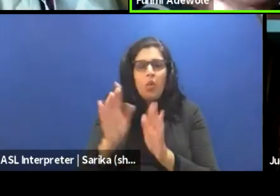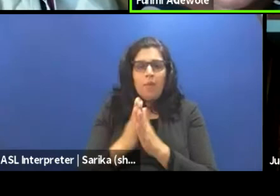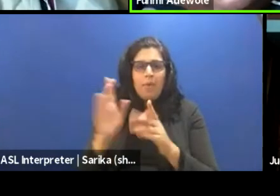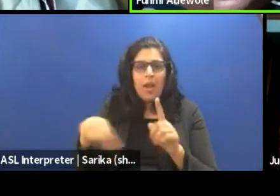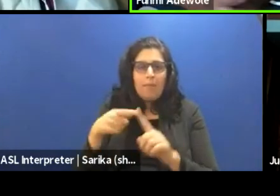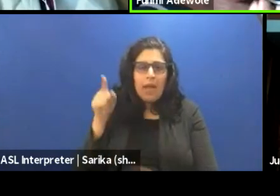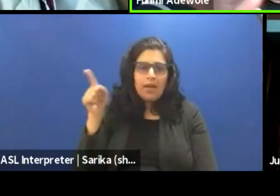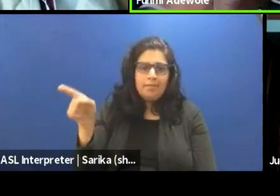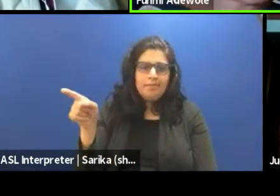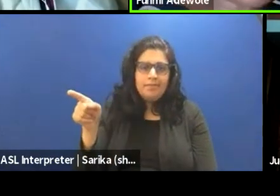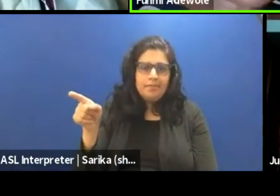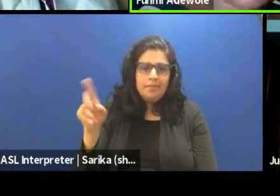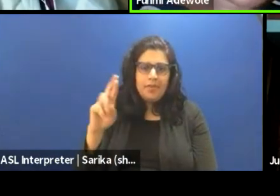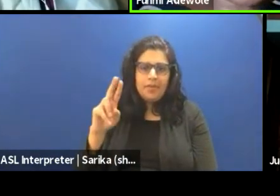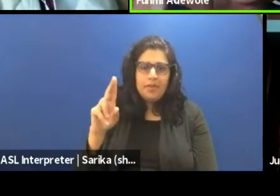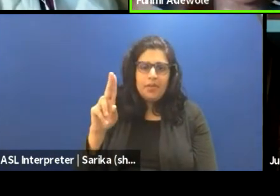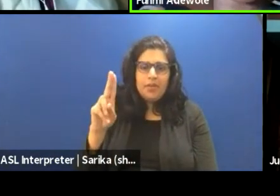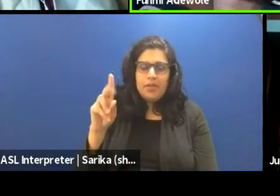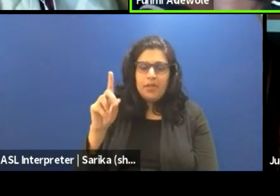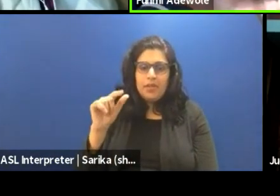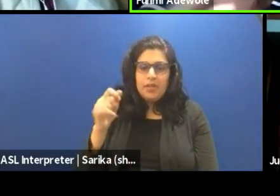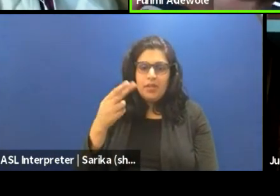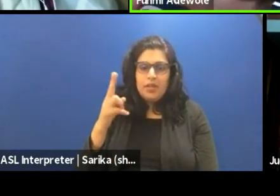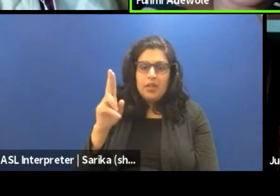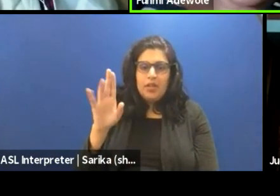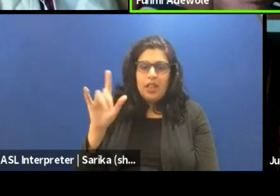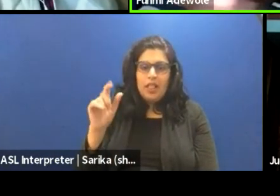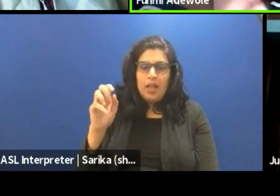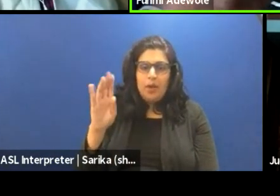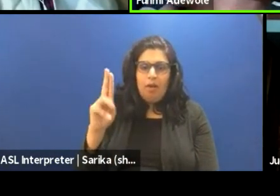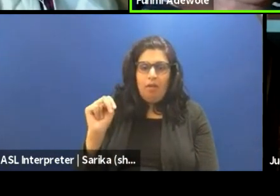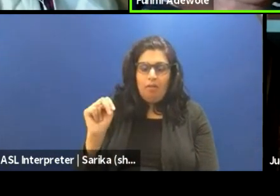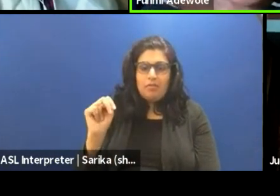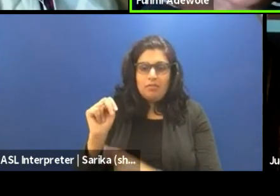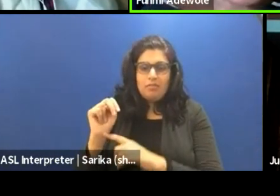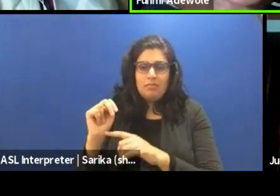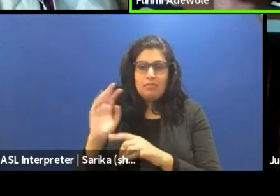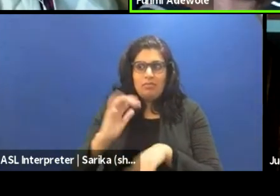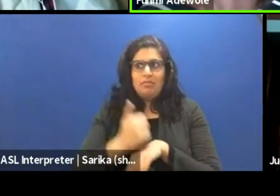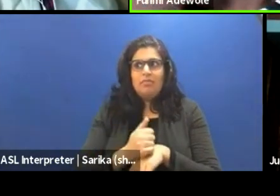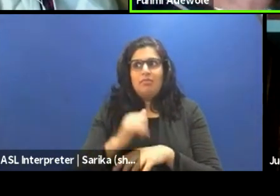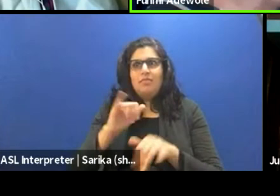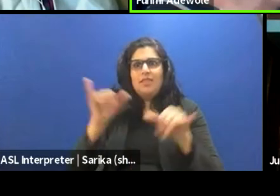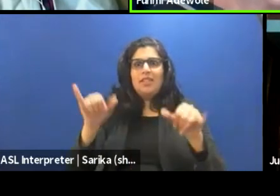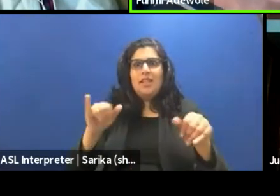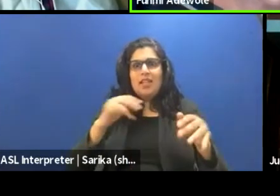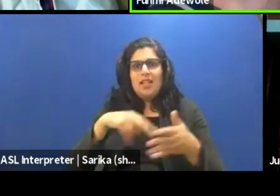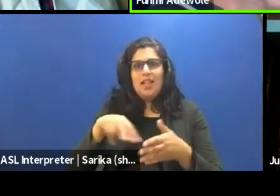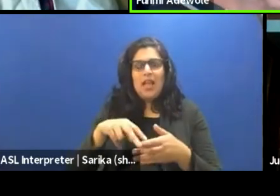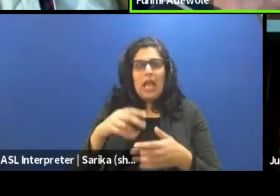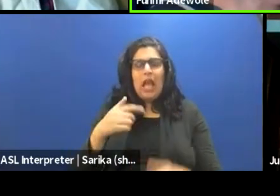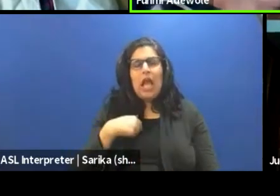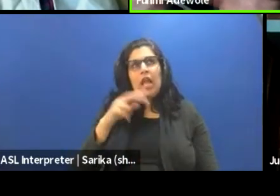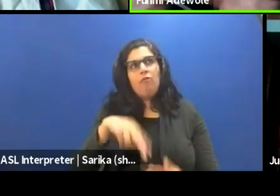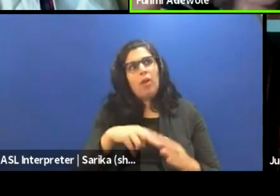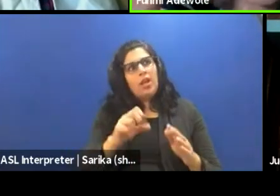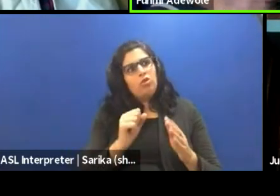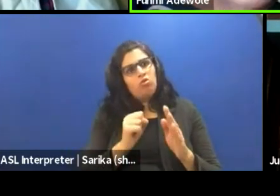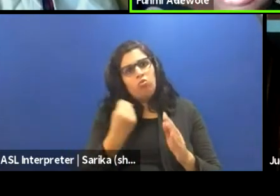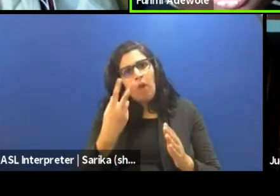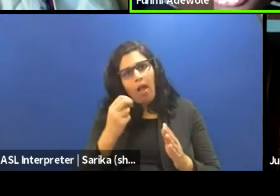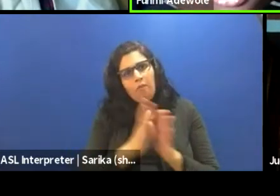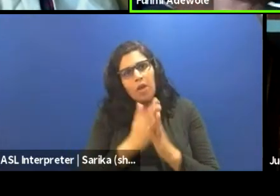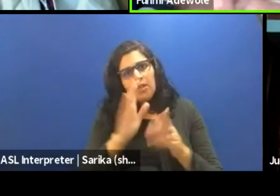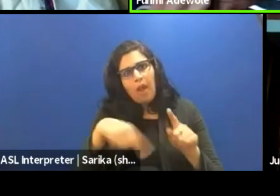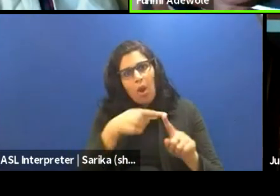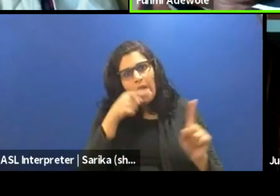Laban, Rudolf Laban, a German who created a system of movement analysis. I've read about 12 books on him alone,